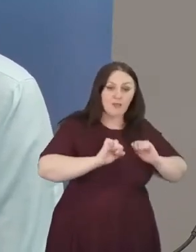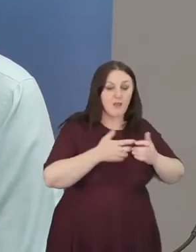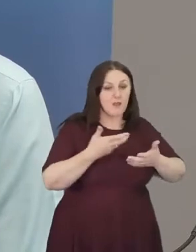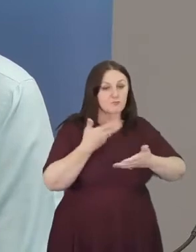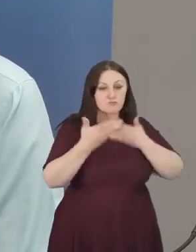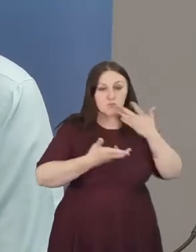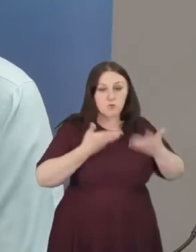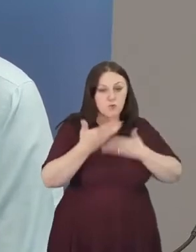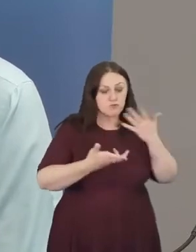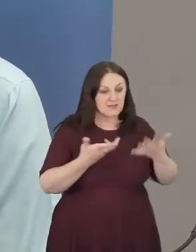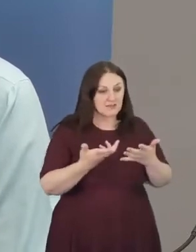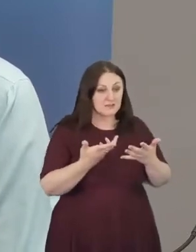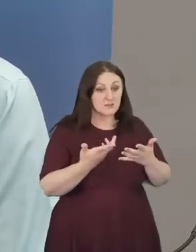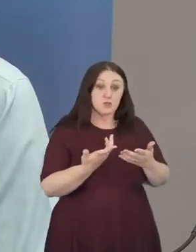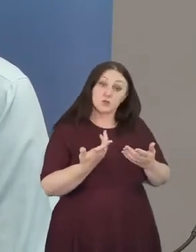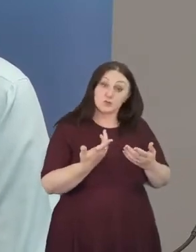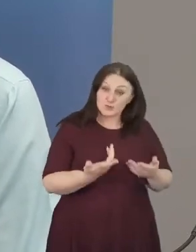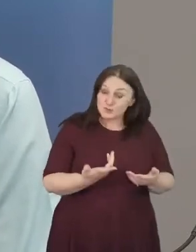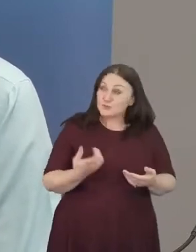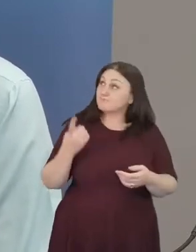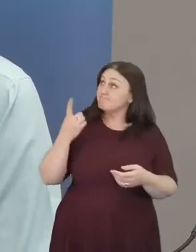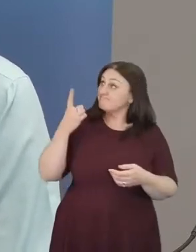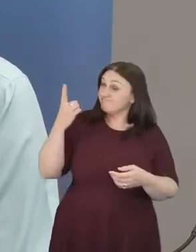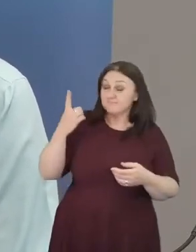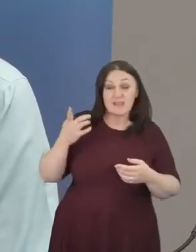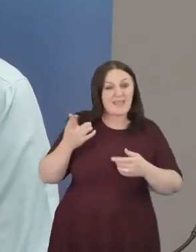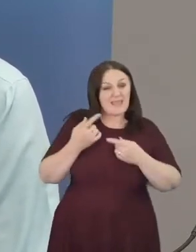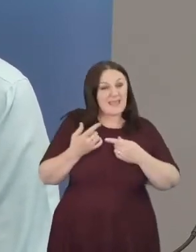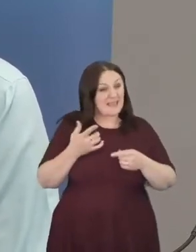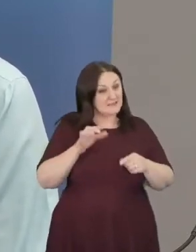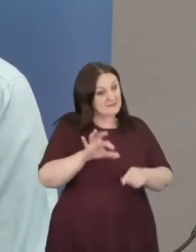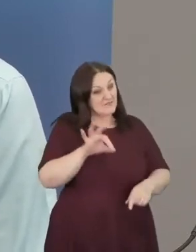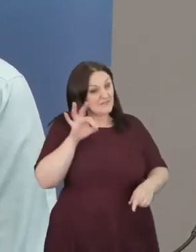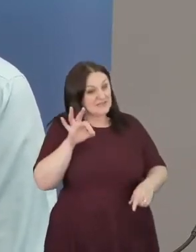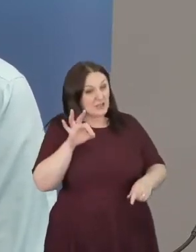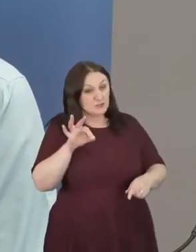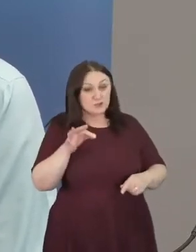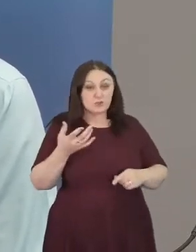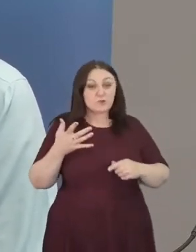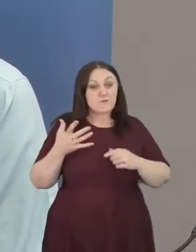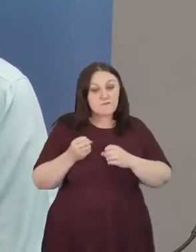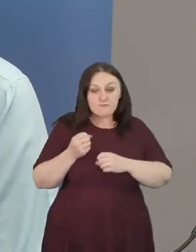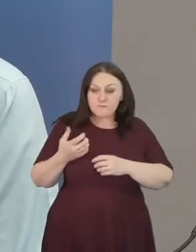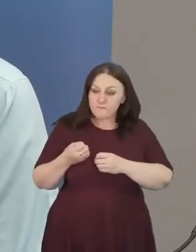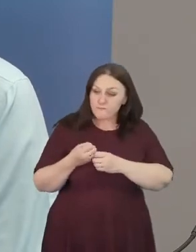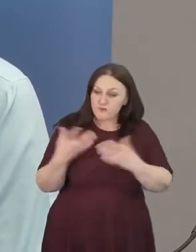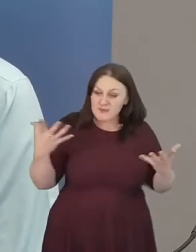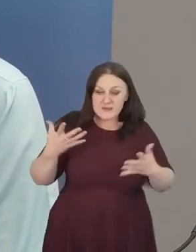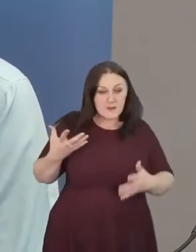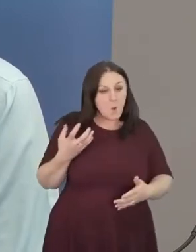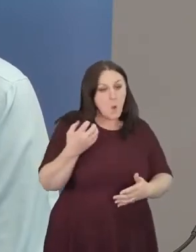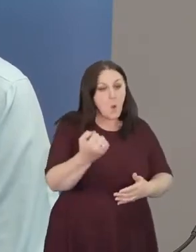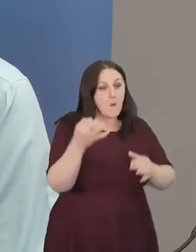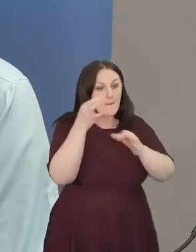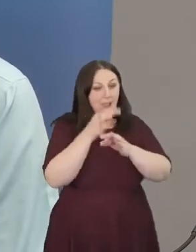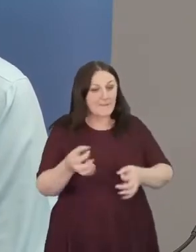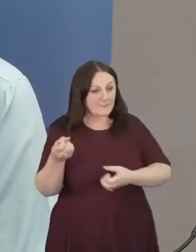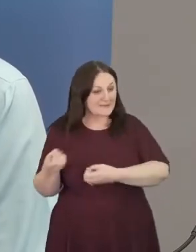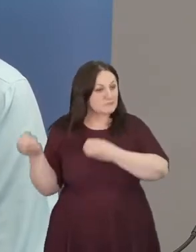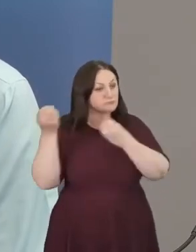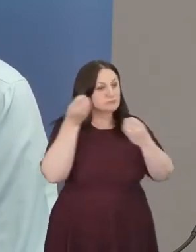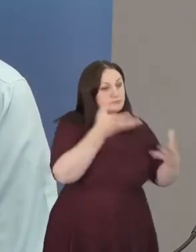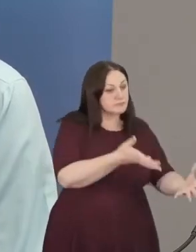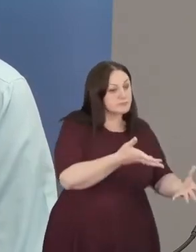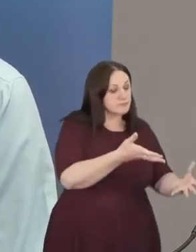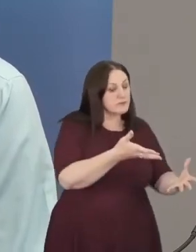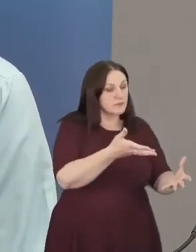to join God's mission in bringing freedom, hope, and peace to the community of creation,